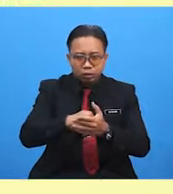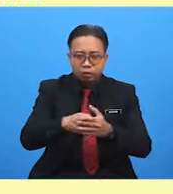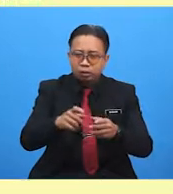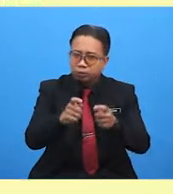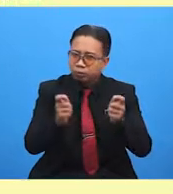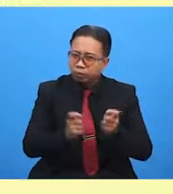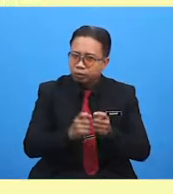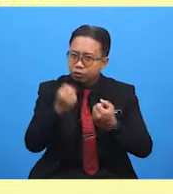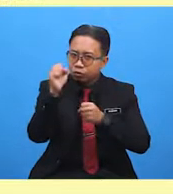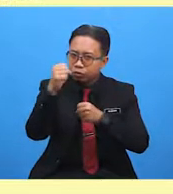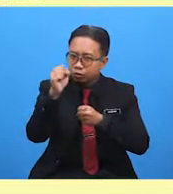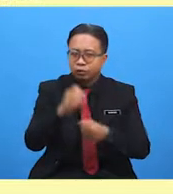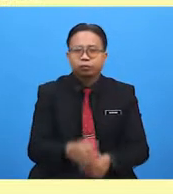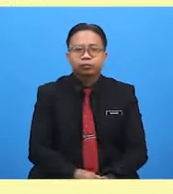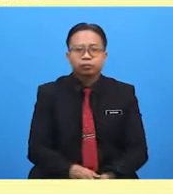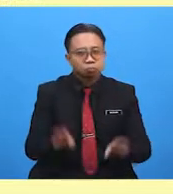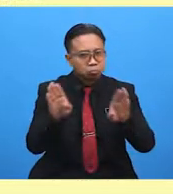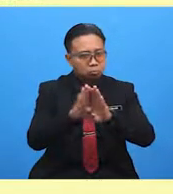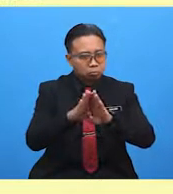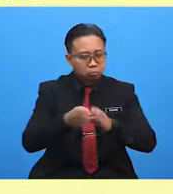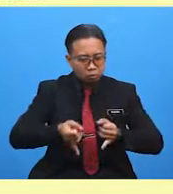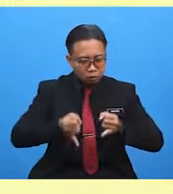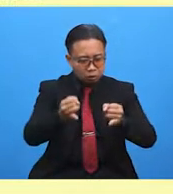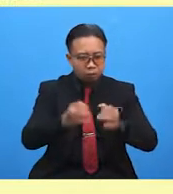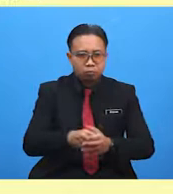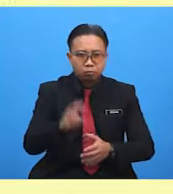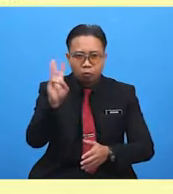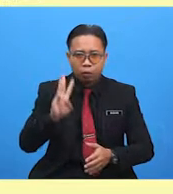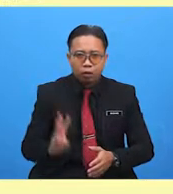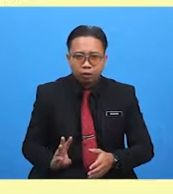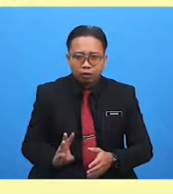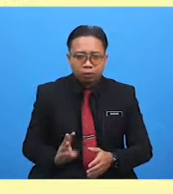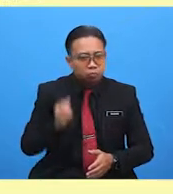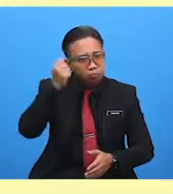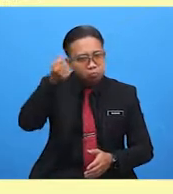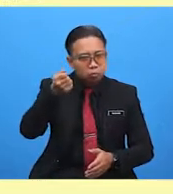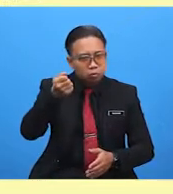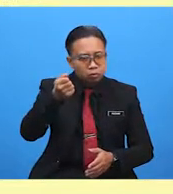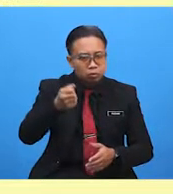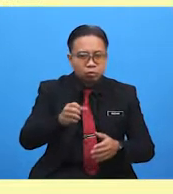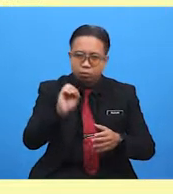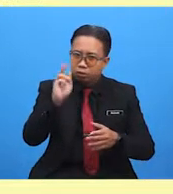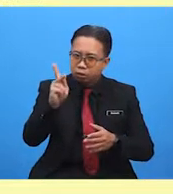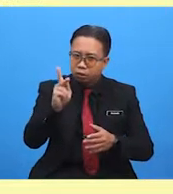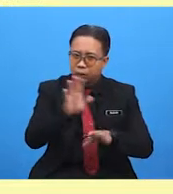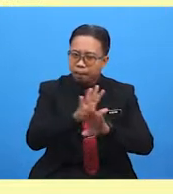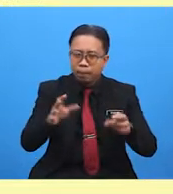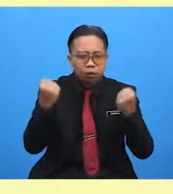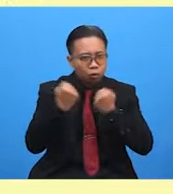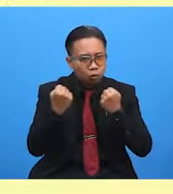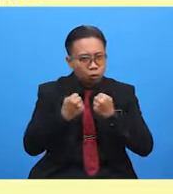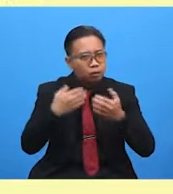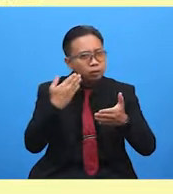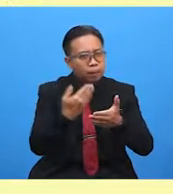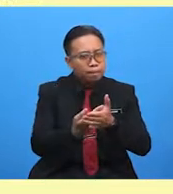motorway close the road. The weather will get better tomorrow, but it will remain very cold until